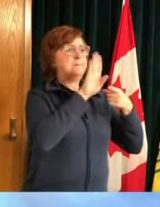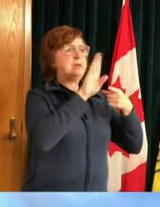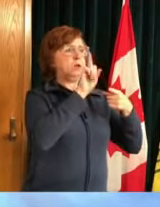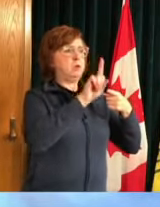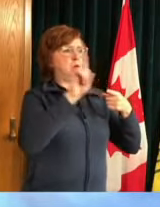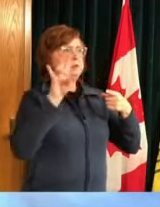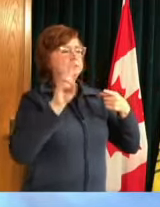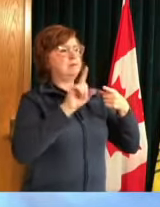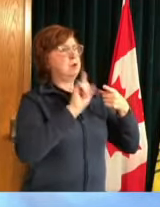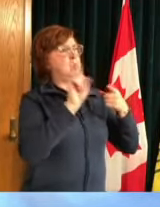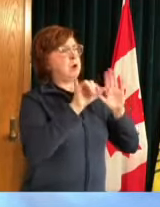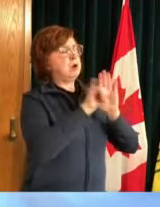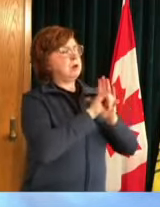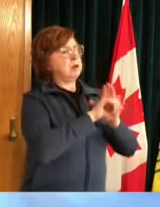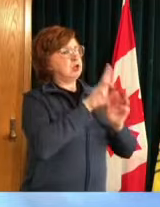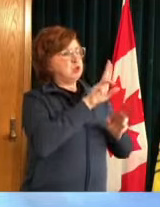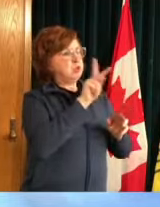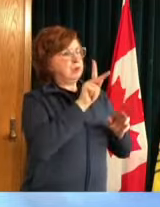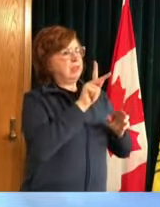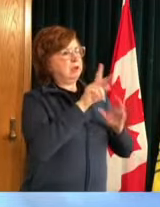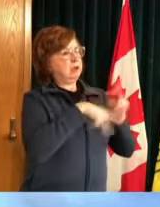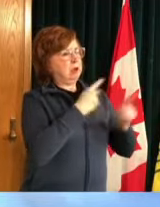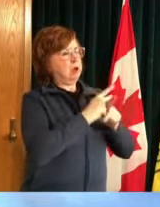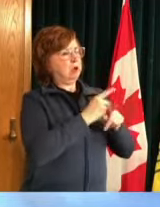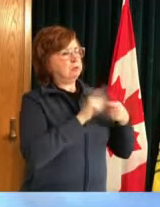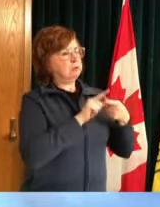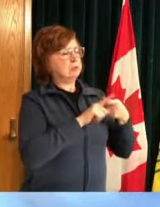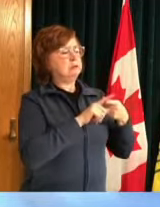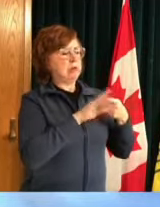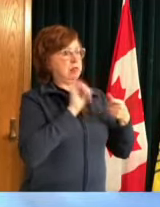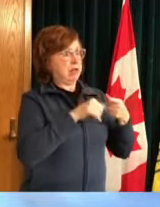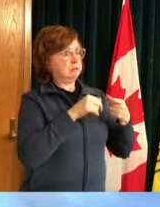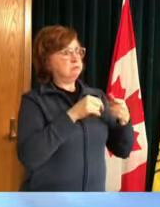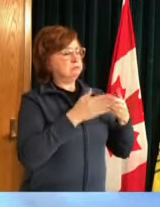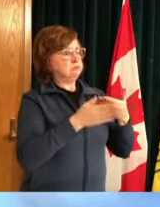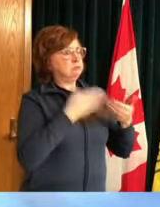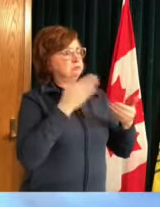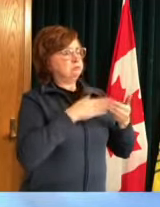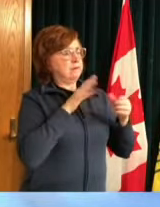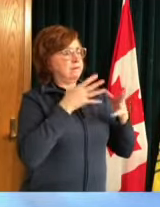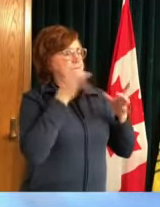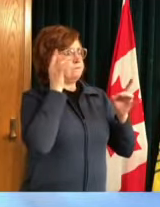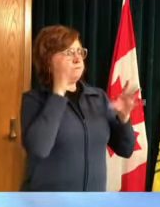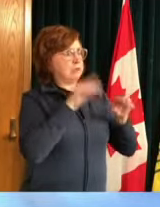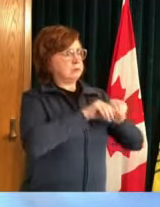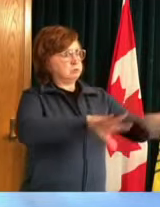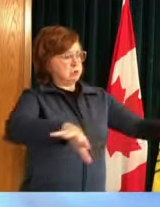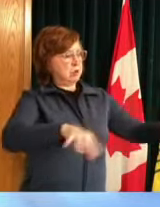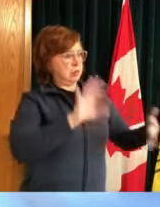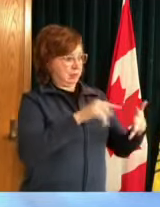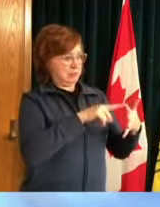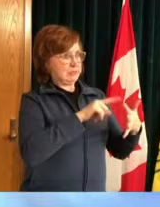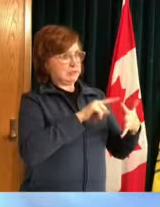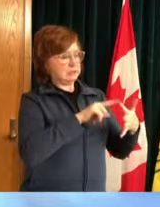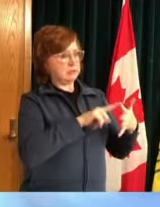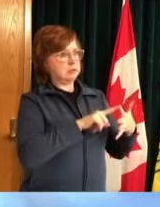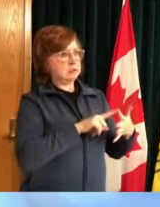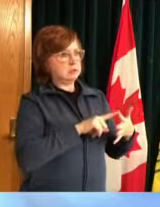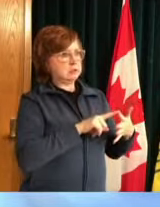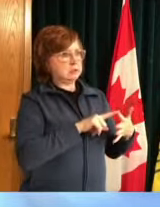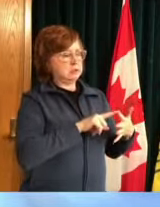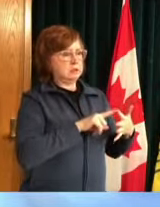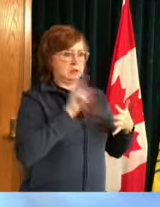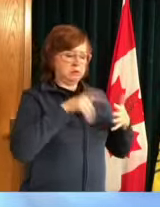which is more transmissible and so we all have to work twice as hard to abide by public health measures uh to keep